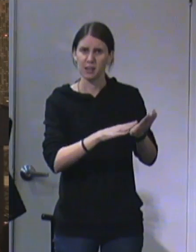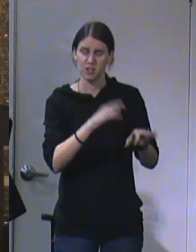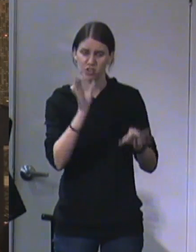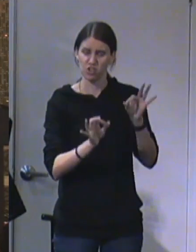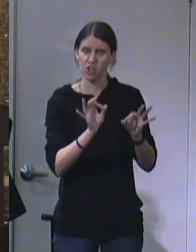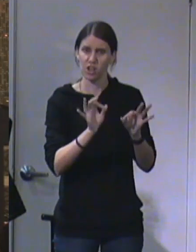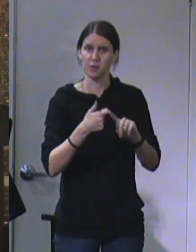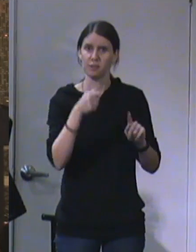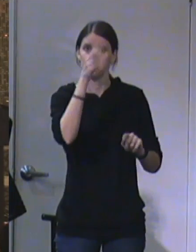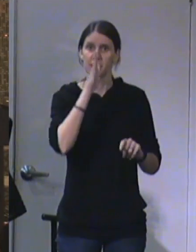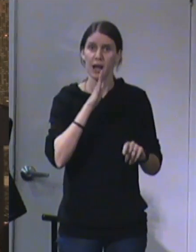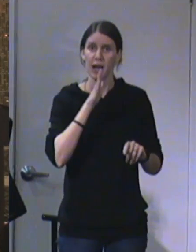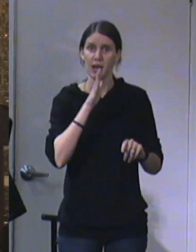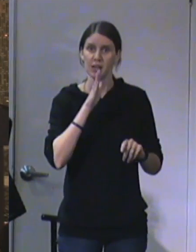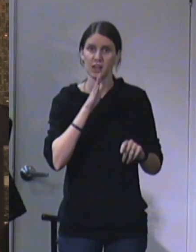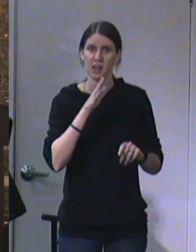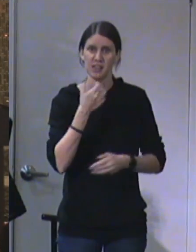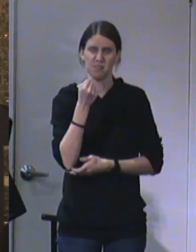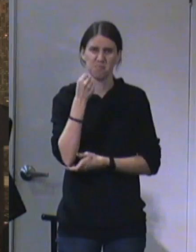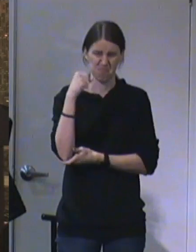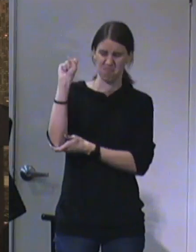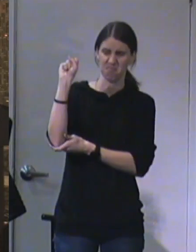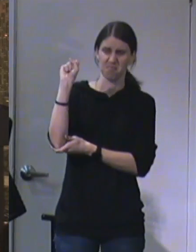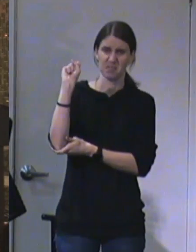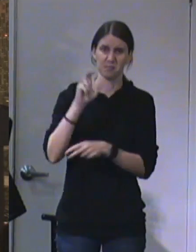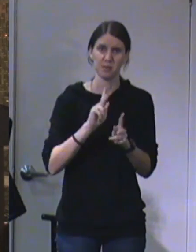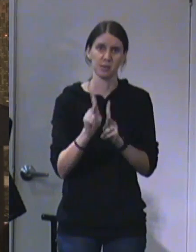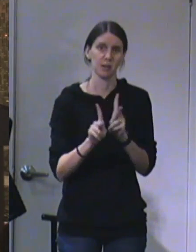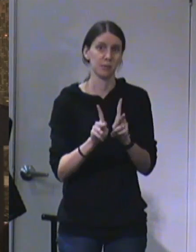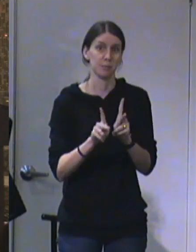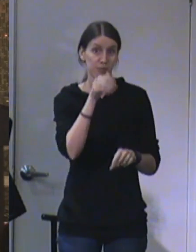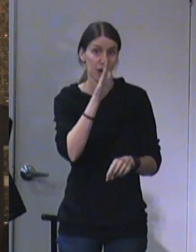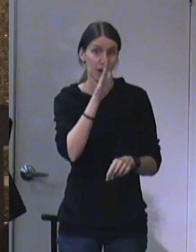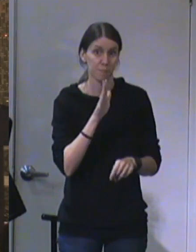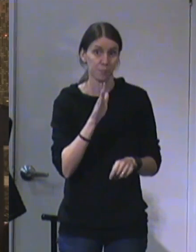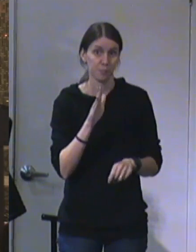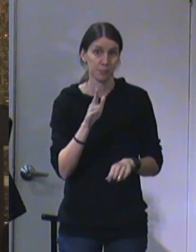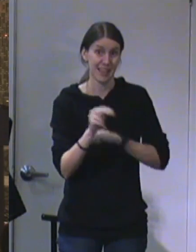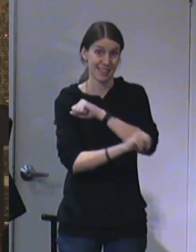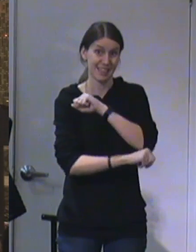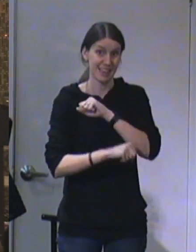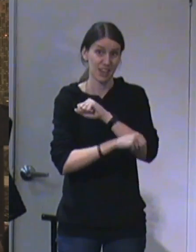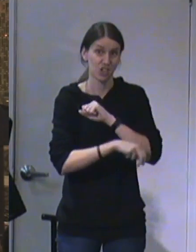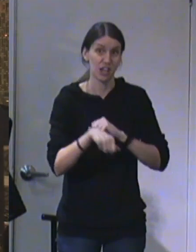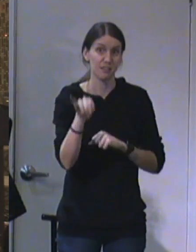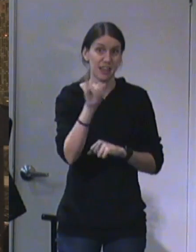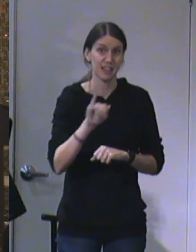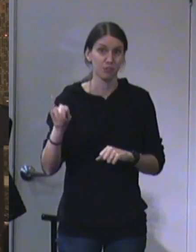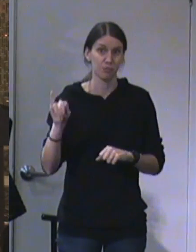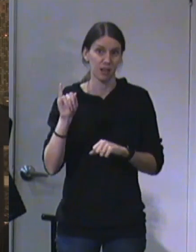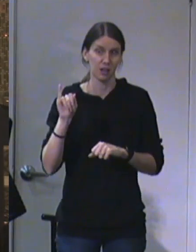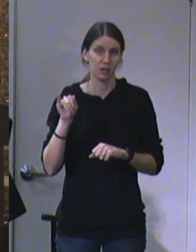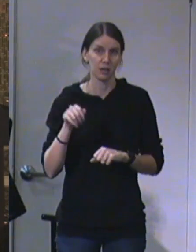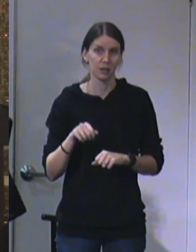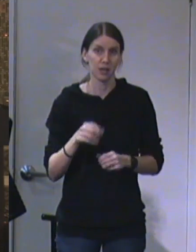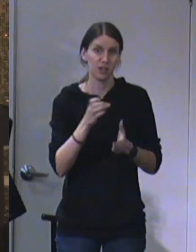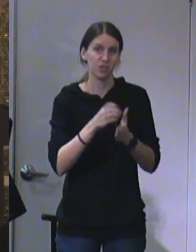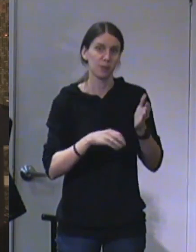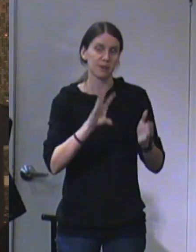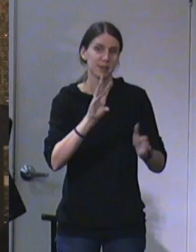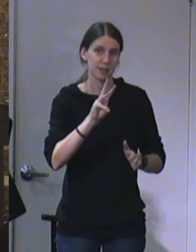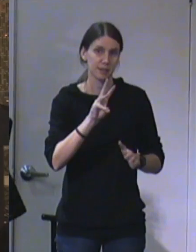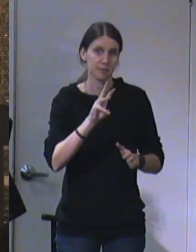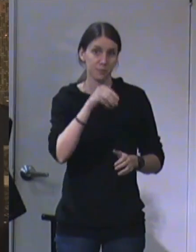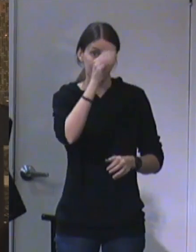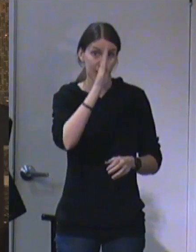God upon the rebellious people of God, the nation of Israel. Now in chapter 6,